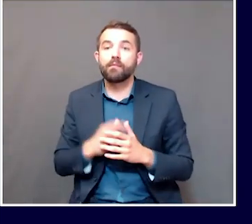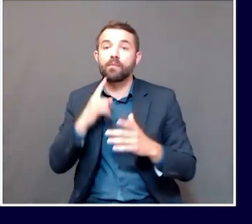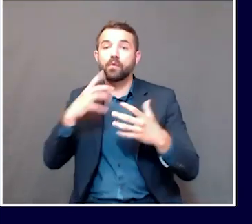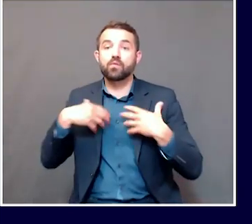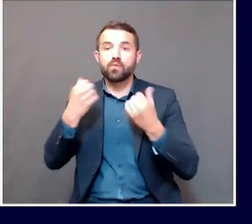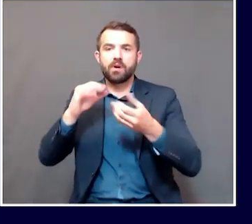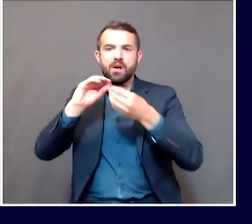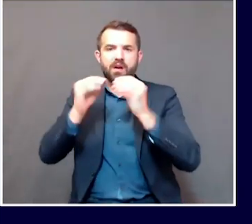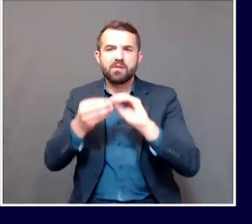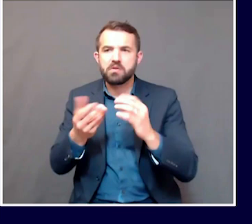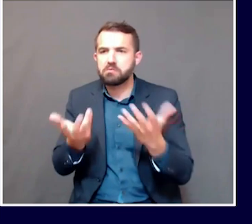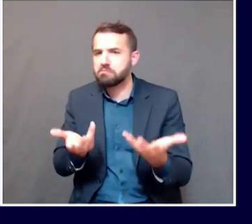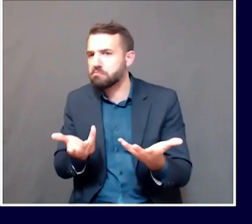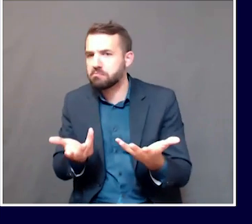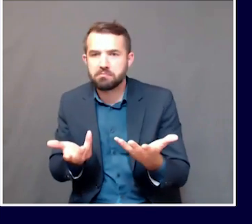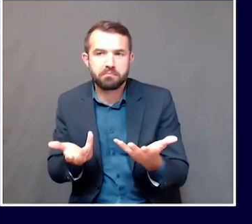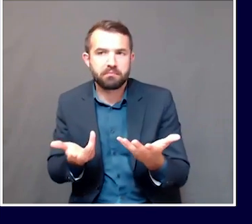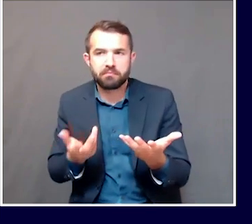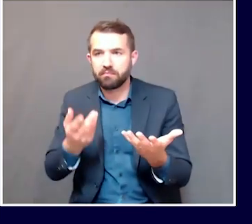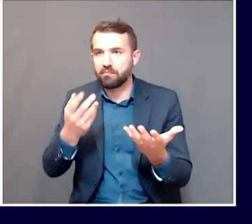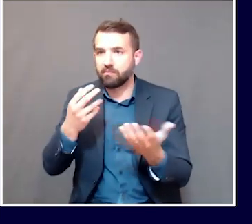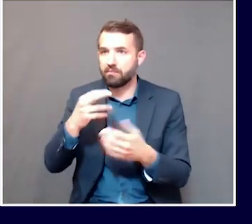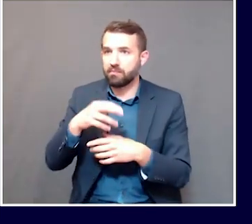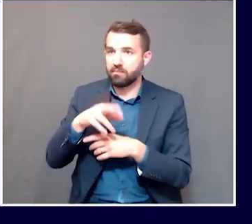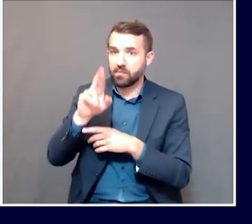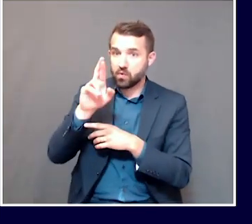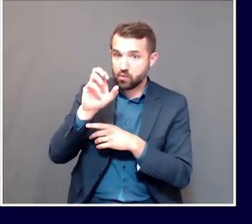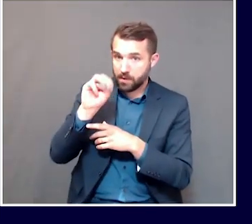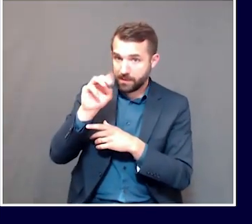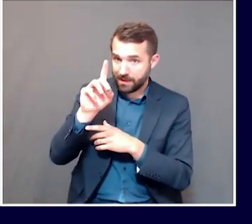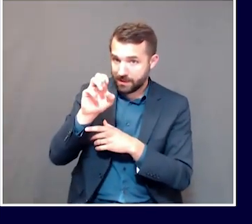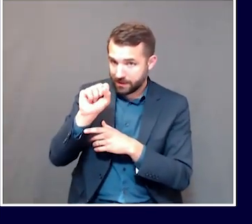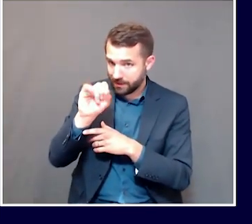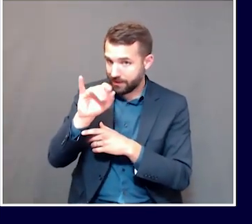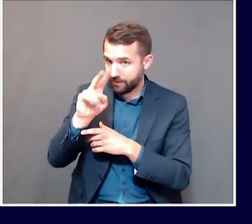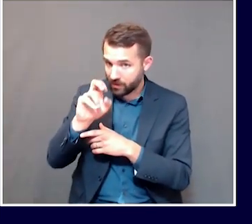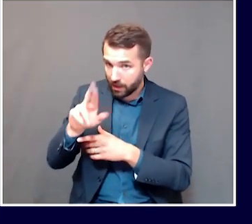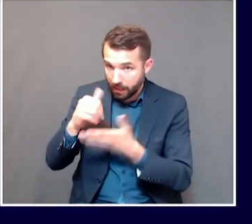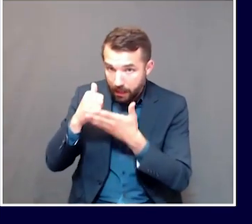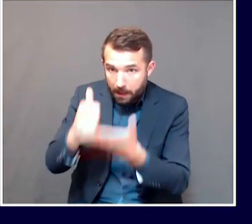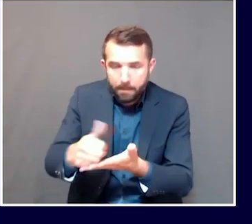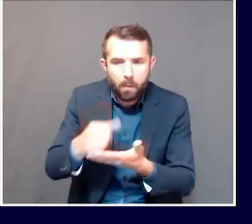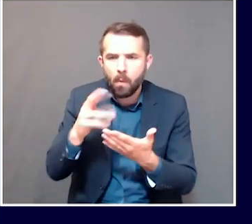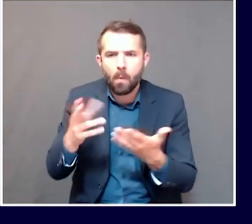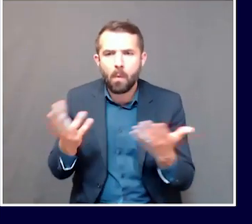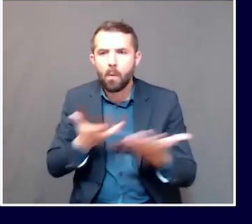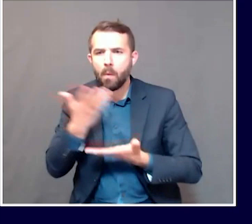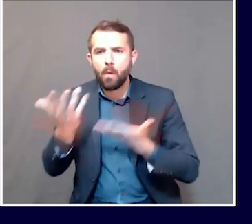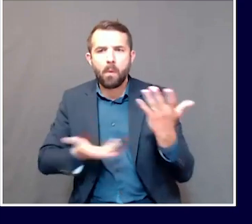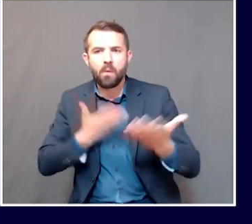anything to do with the use of remdesivir, or what else would you attribute that to?